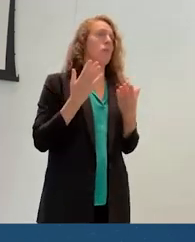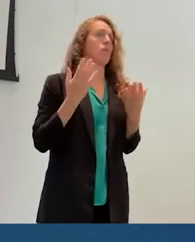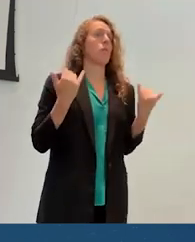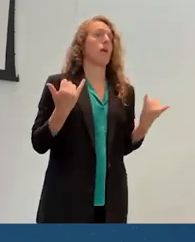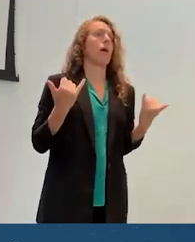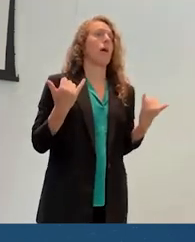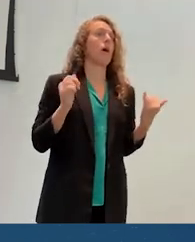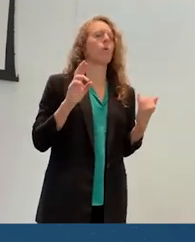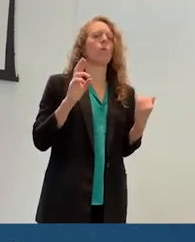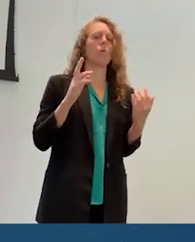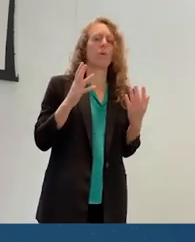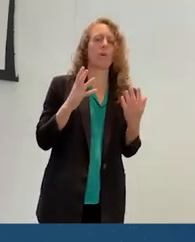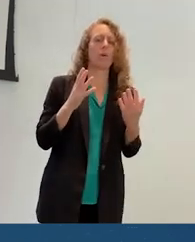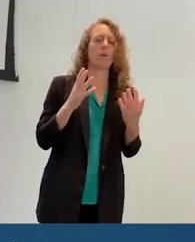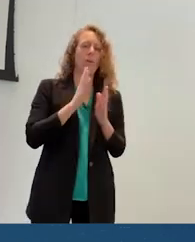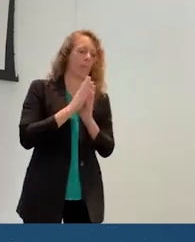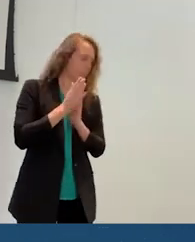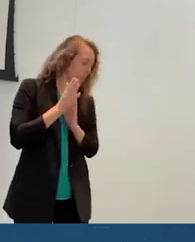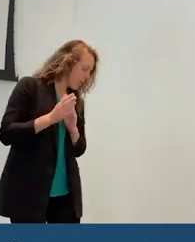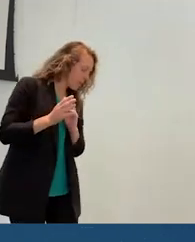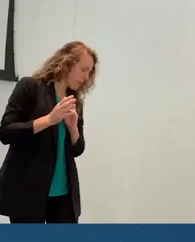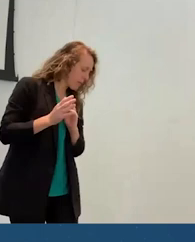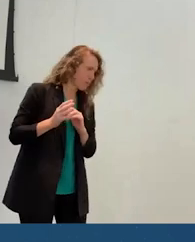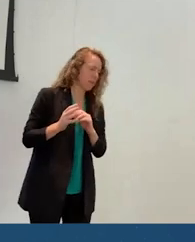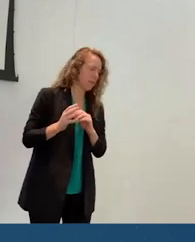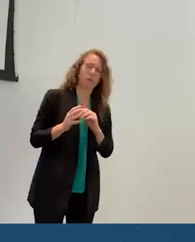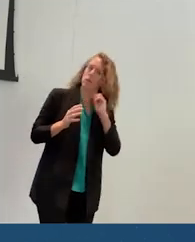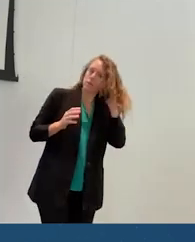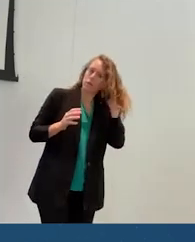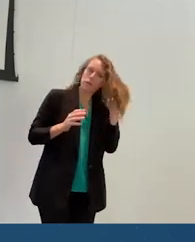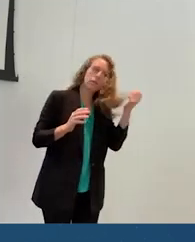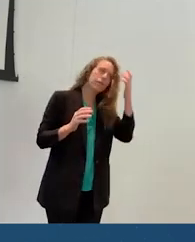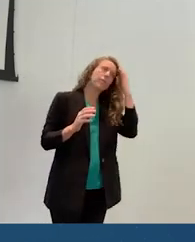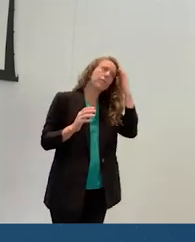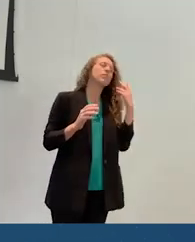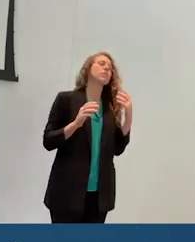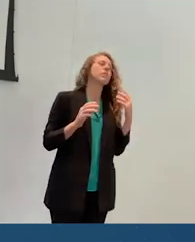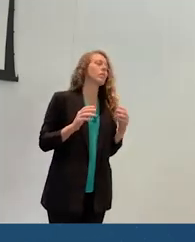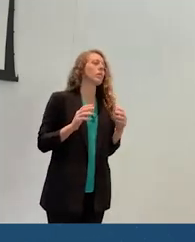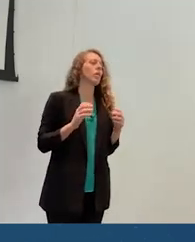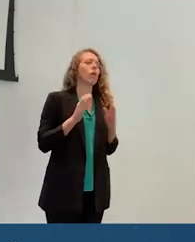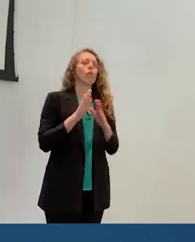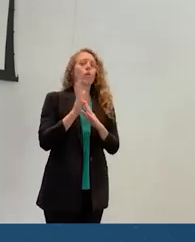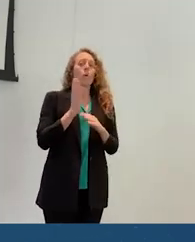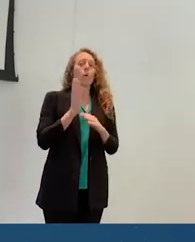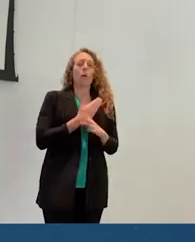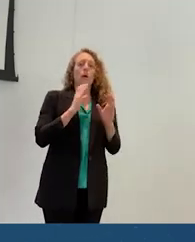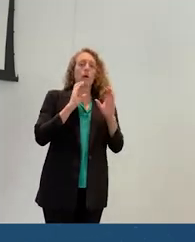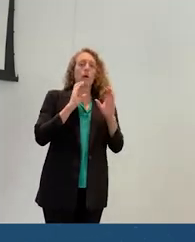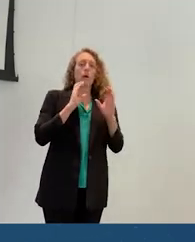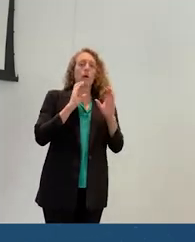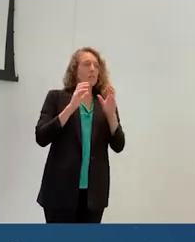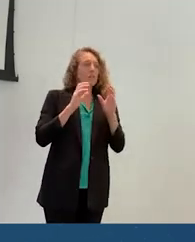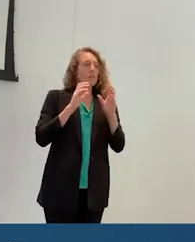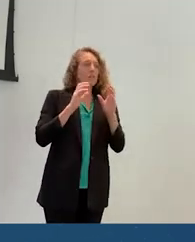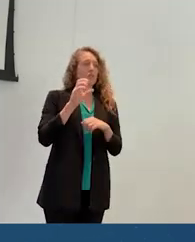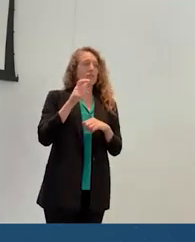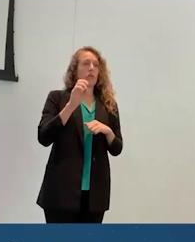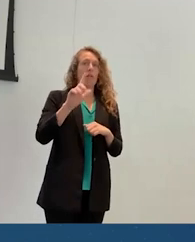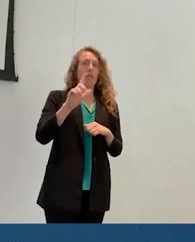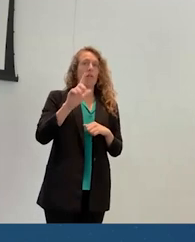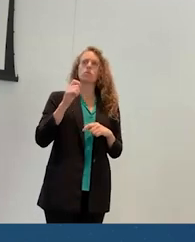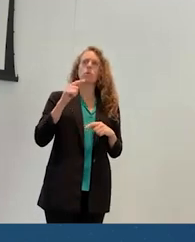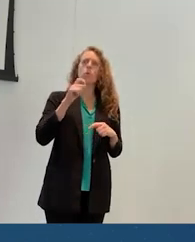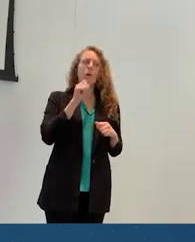via one of our other communication channels, email slack. Yeah, because we, we don't have all the answers, right? We are here to